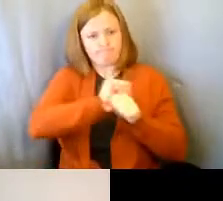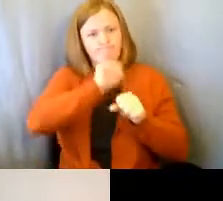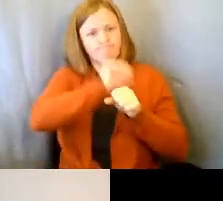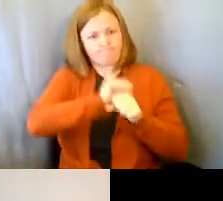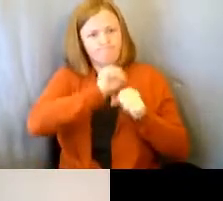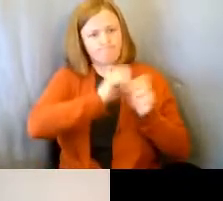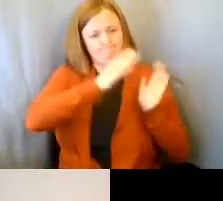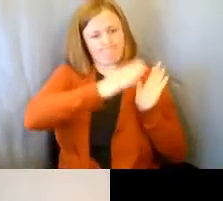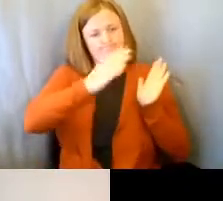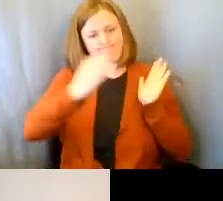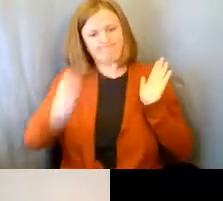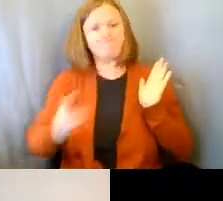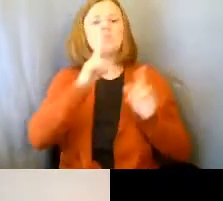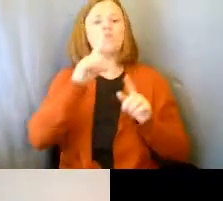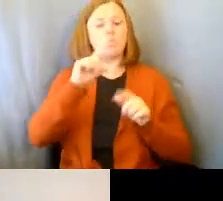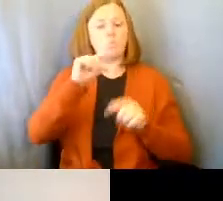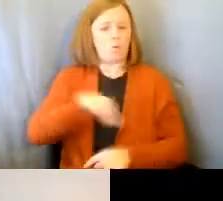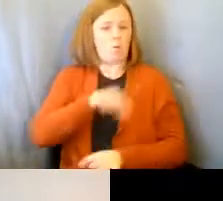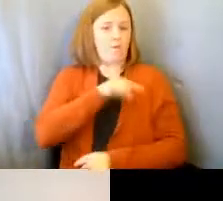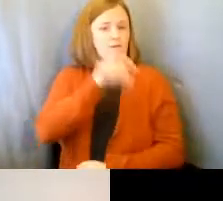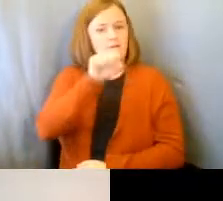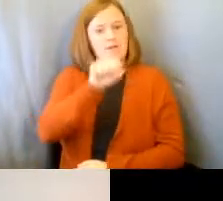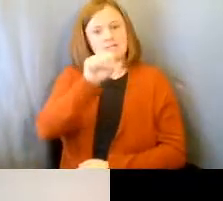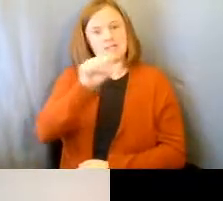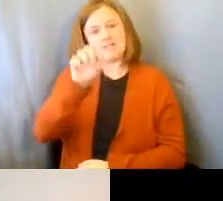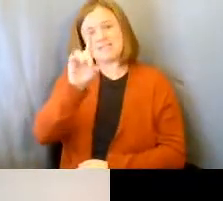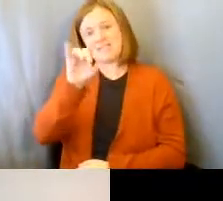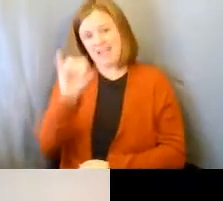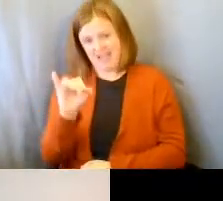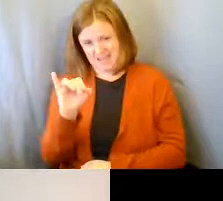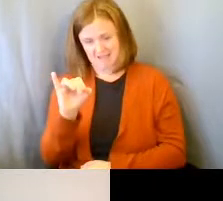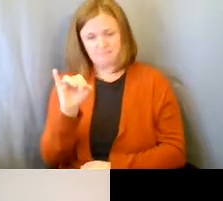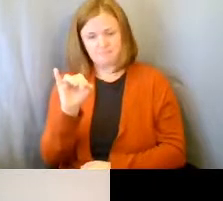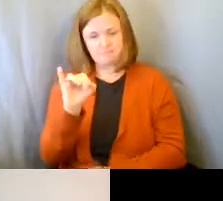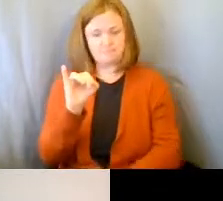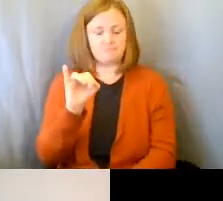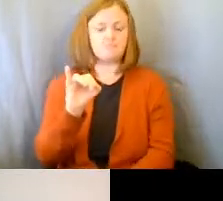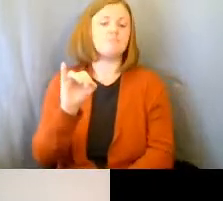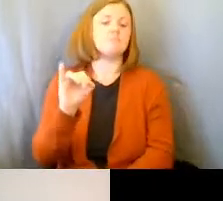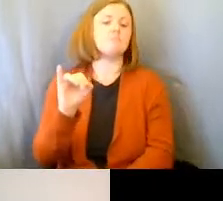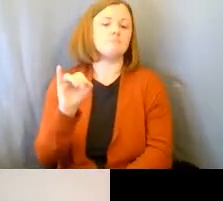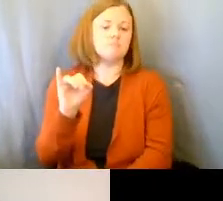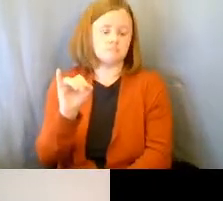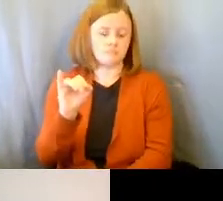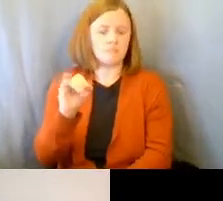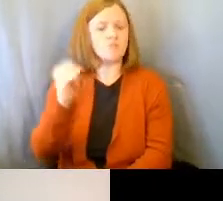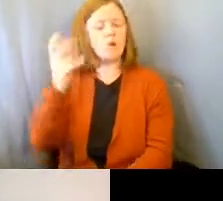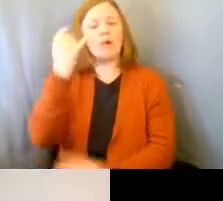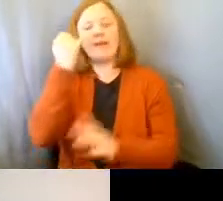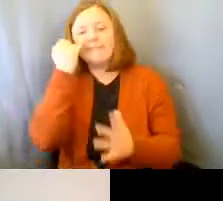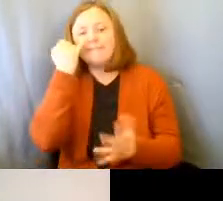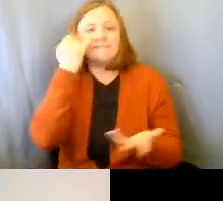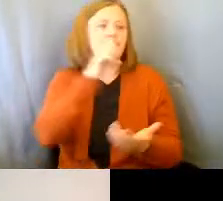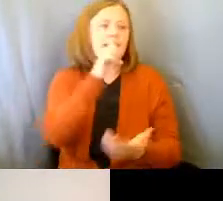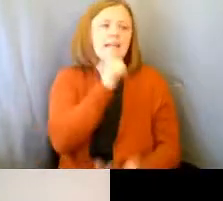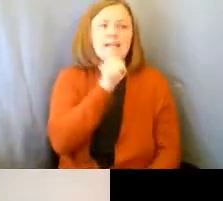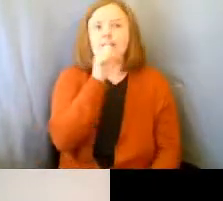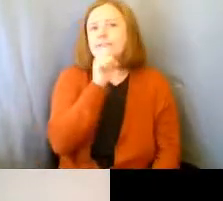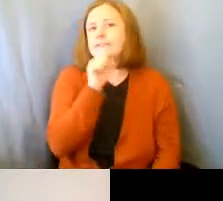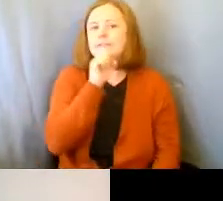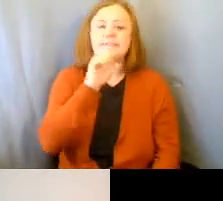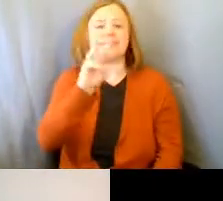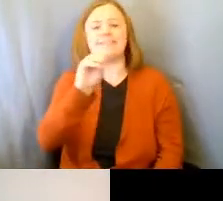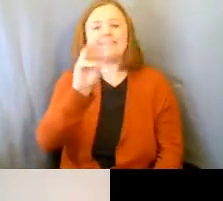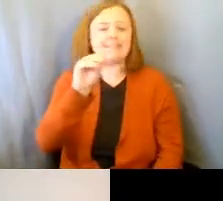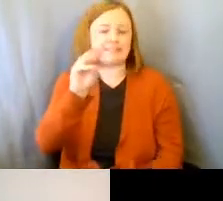you can qualify for SSDI, right? So if at age 60,